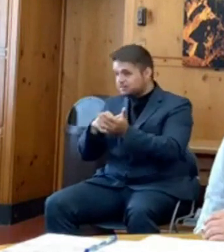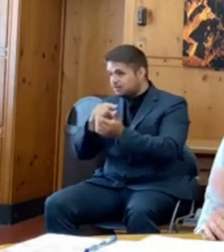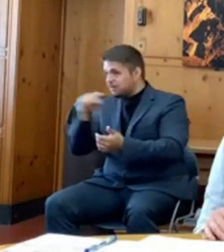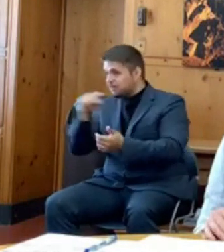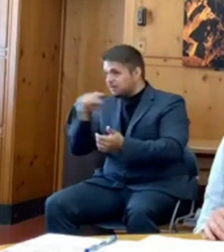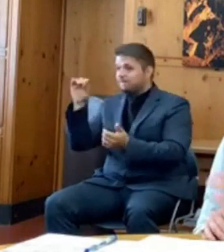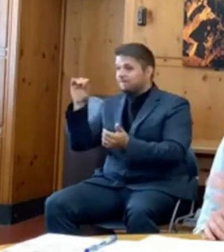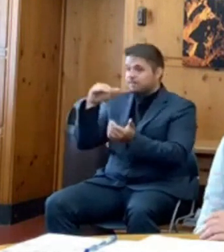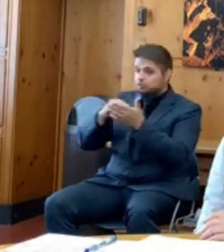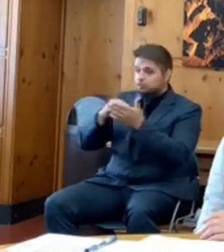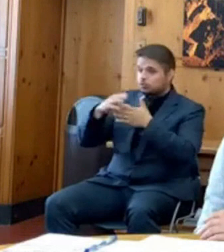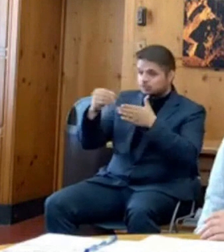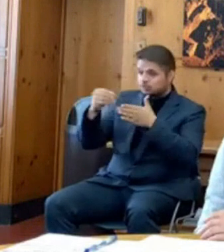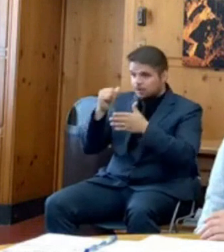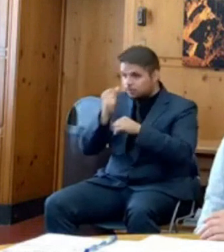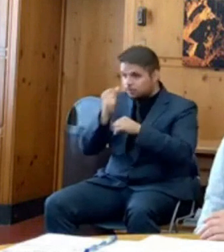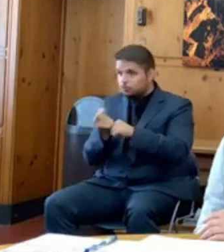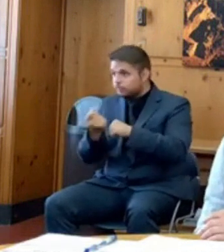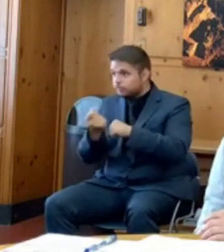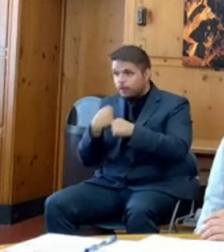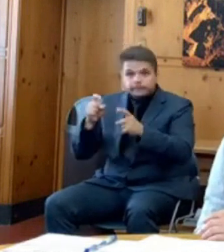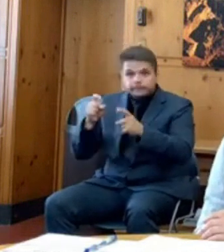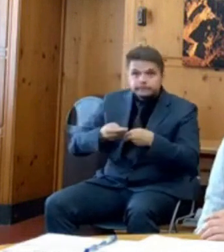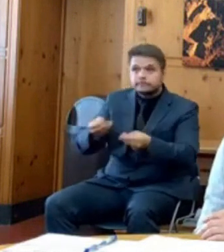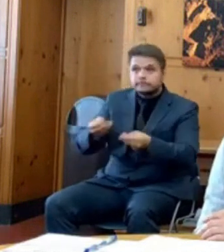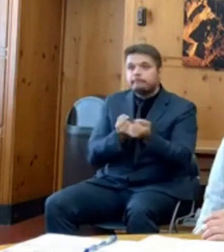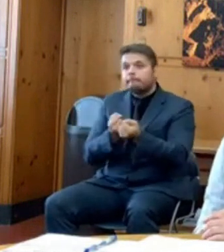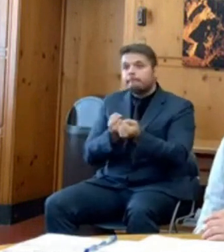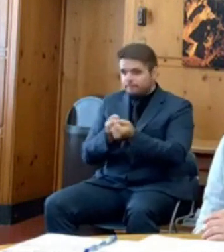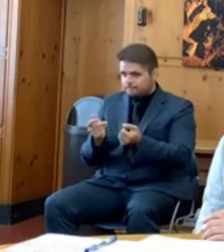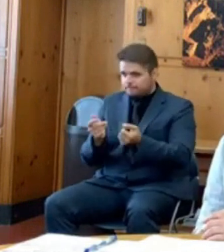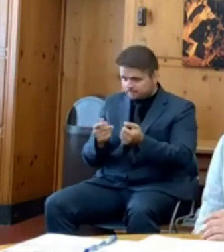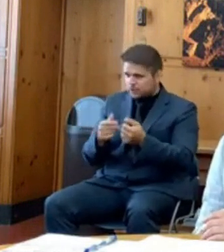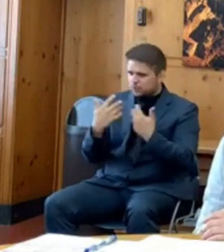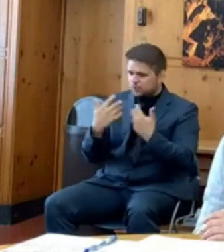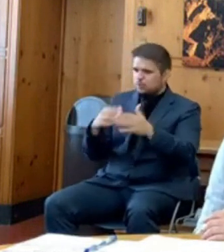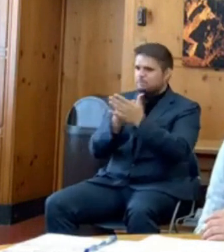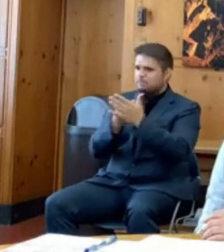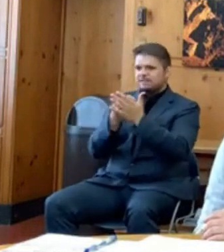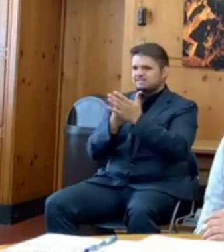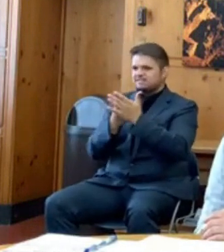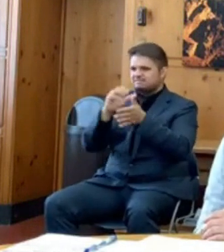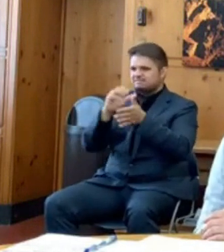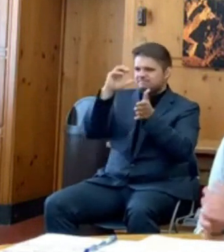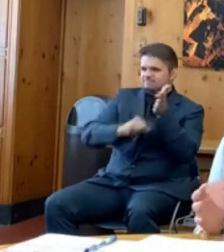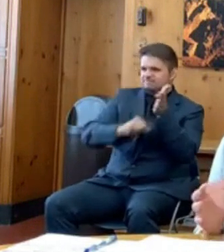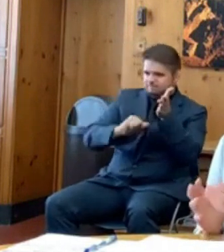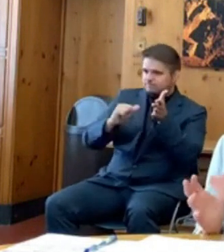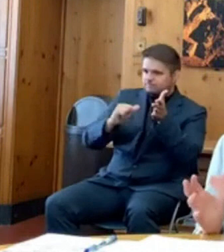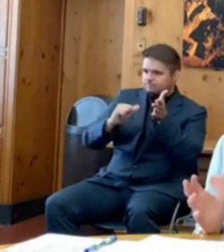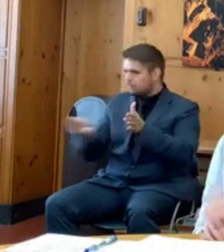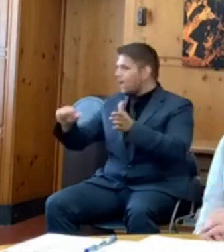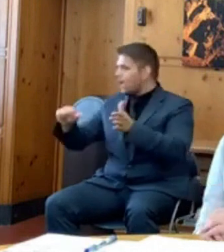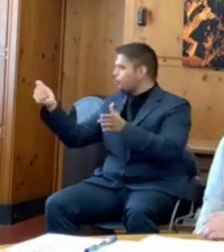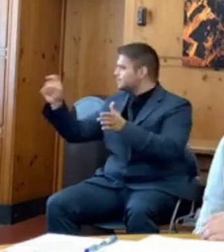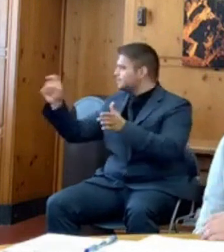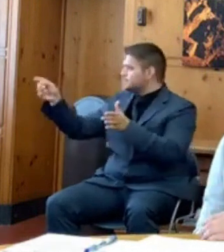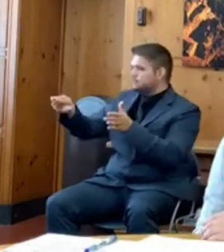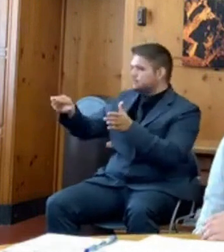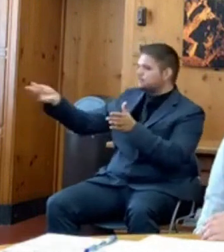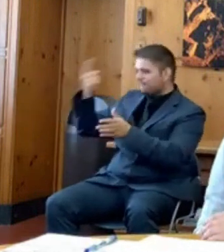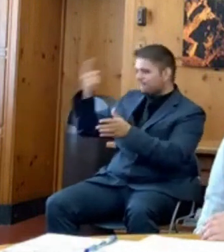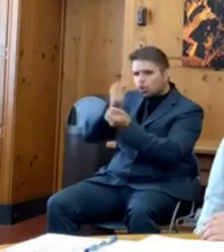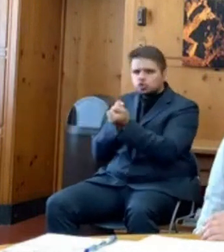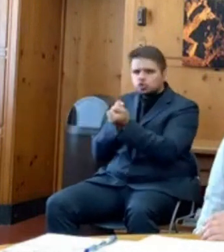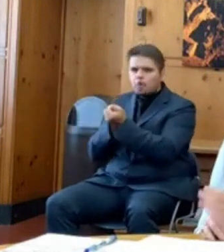year, and those investments certainly could get a better return if they were invested in, for example, early